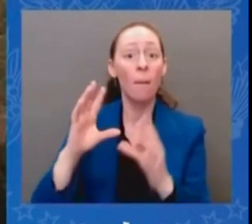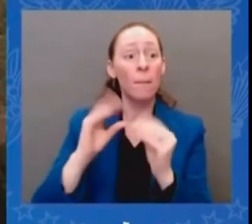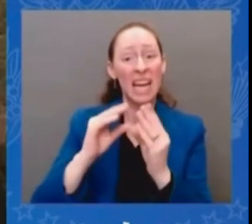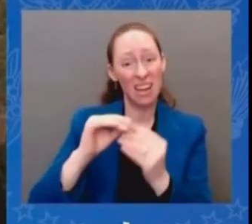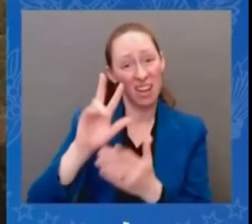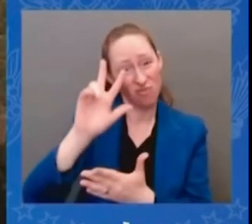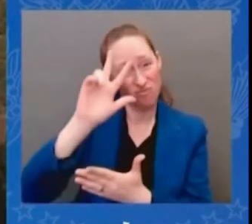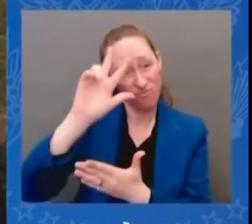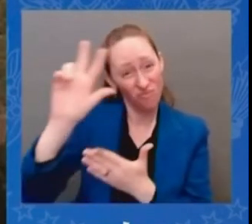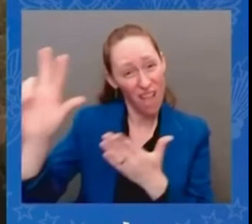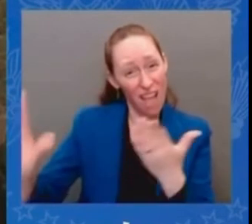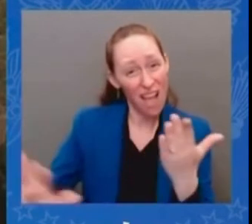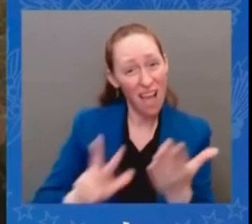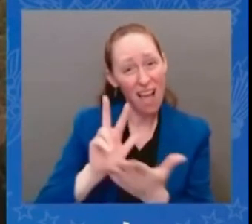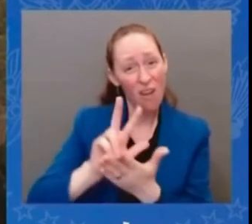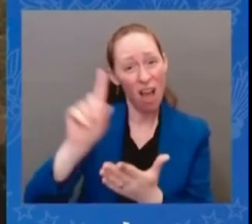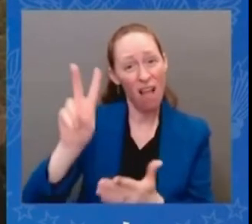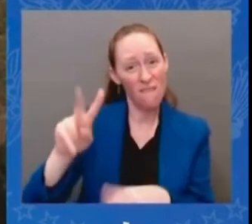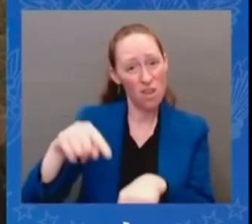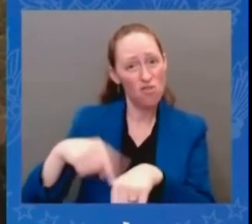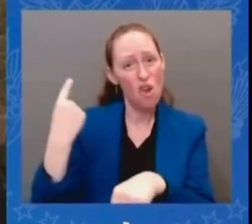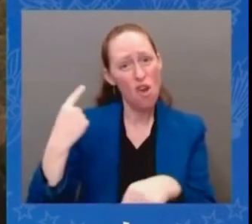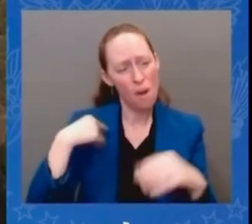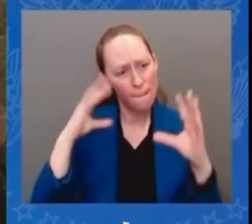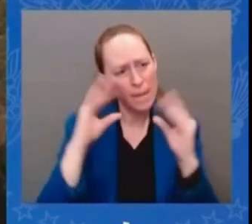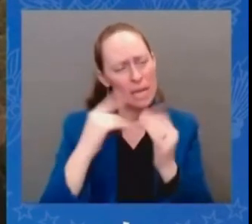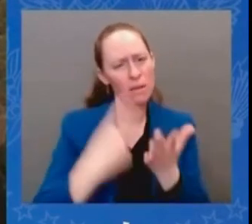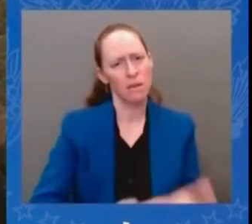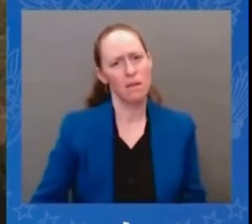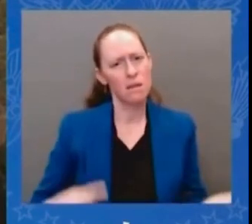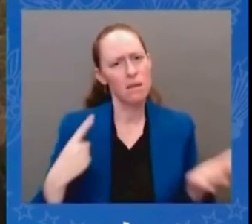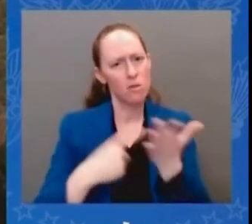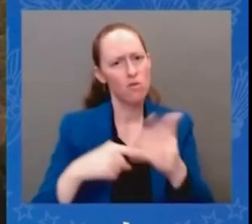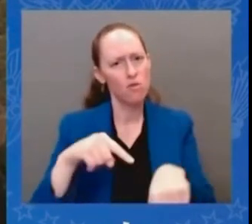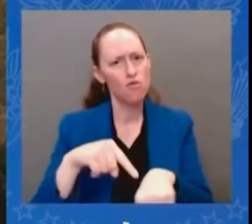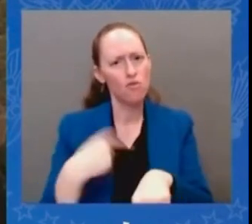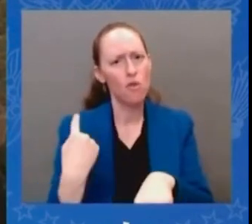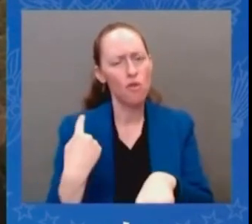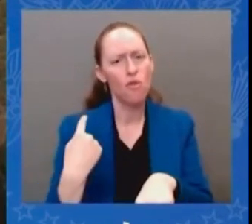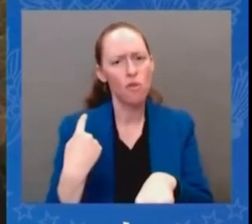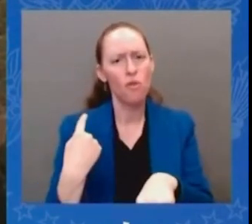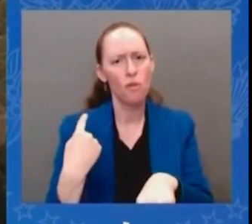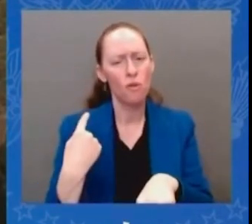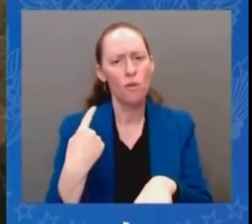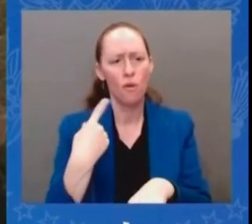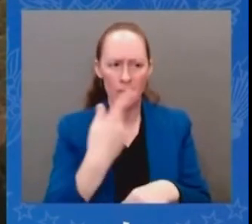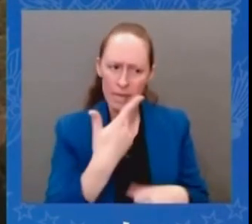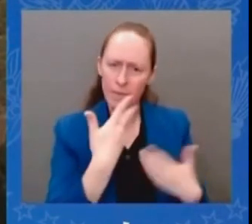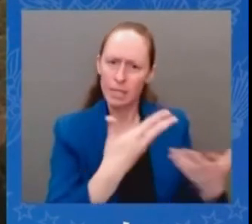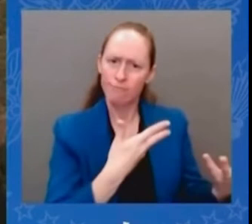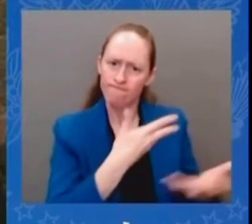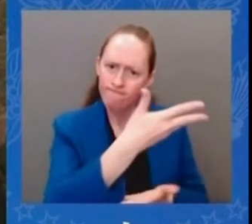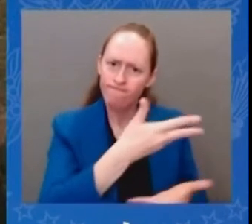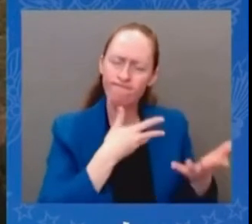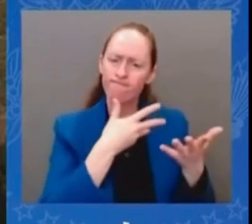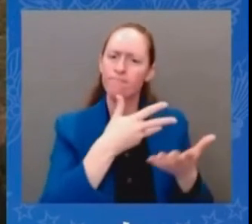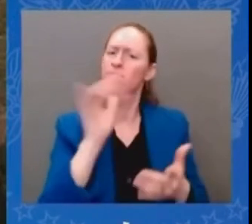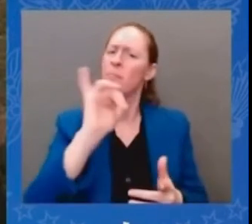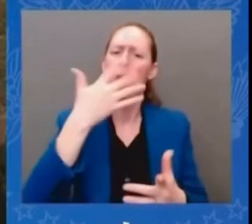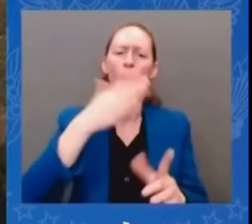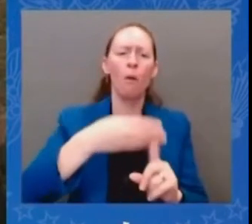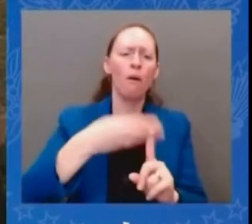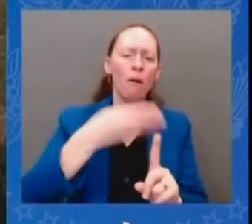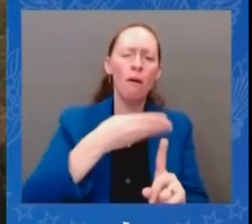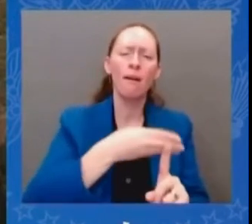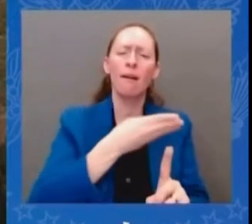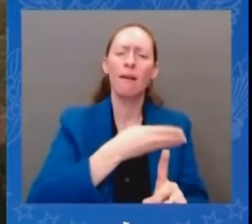that uh he was as straightforward as he has been with me in the past and i i think that we understand one another which is the